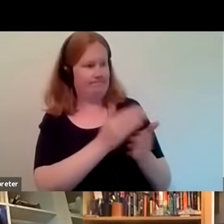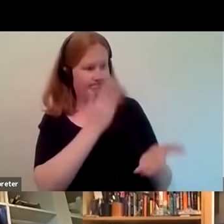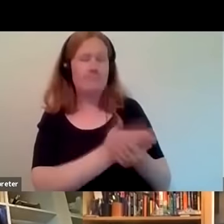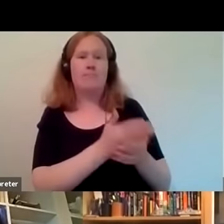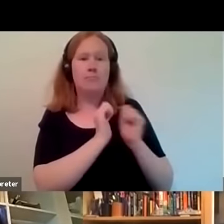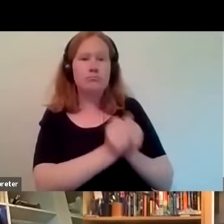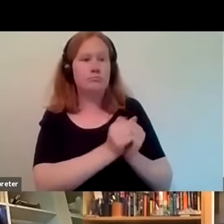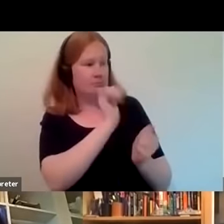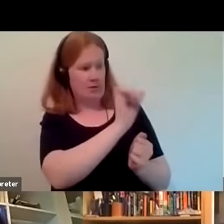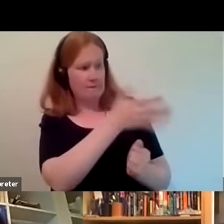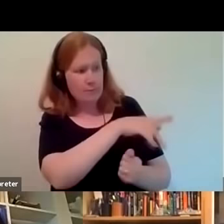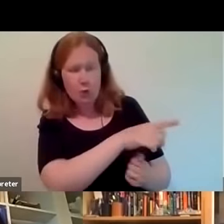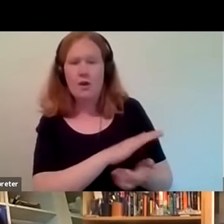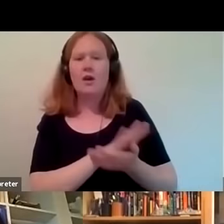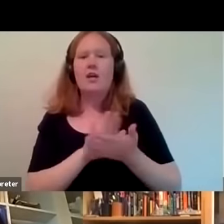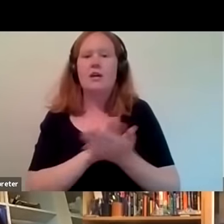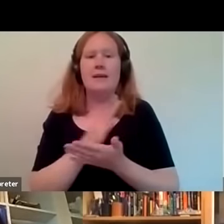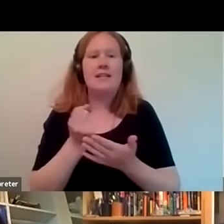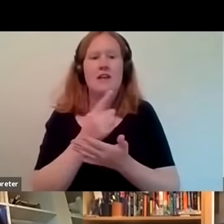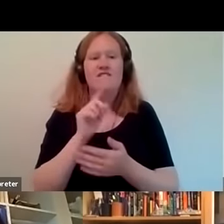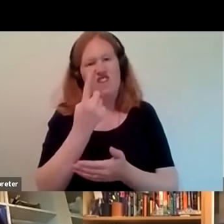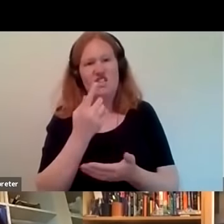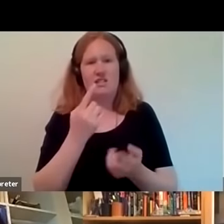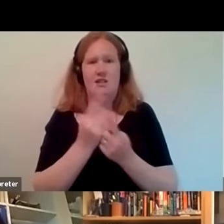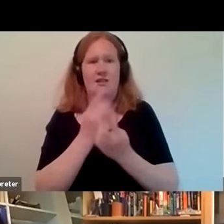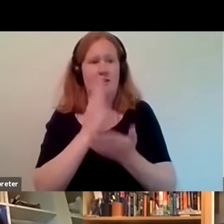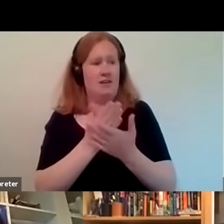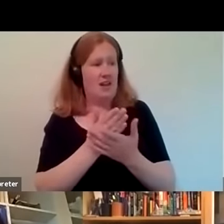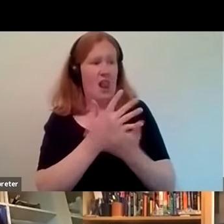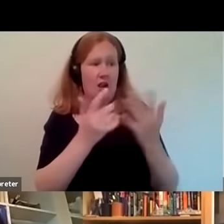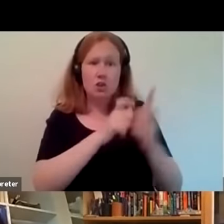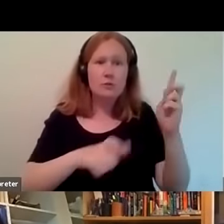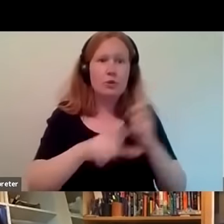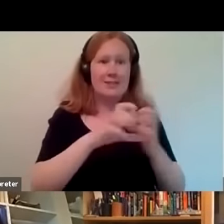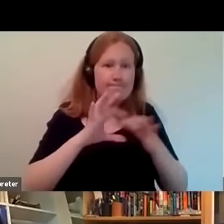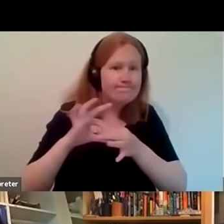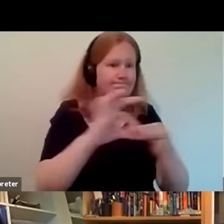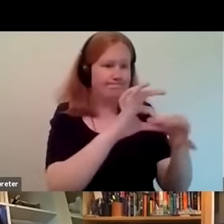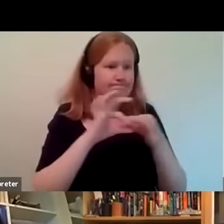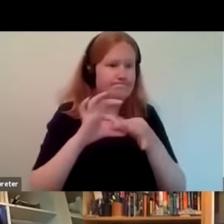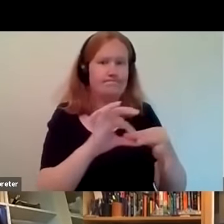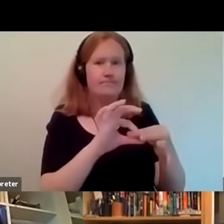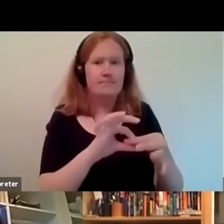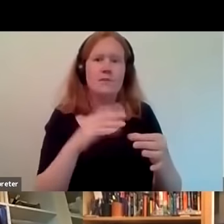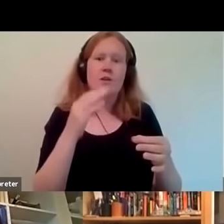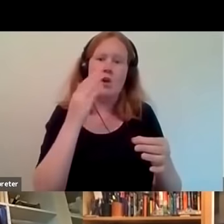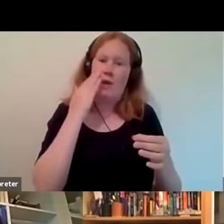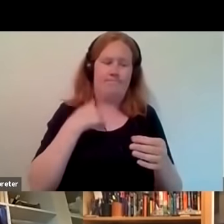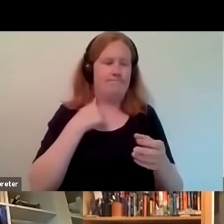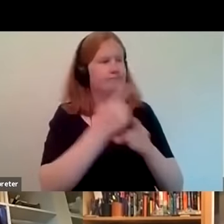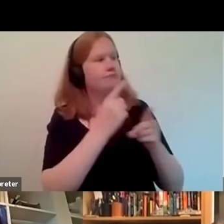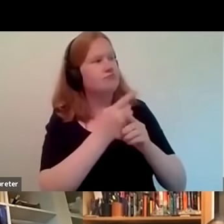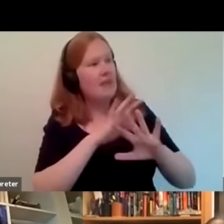the first thing obviously was doing lots of community engagement every time we went out and spoke about um brent 2020 nobody's my home was part of that